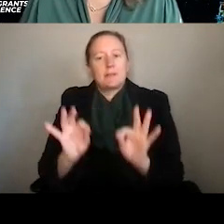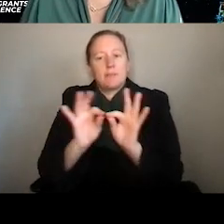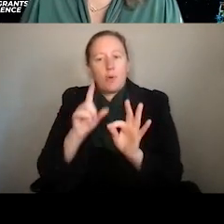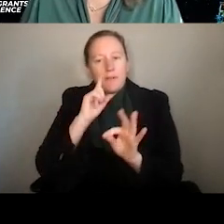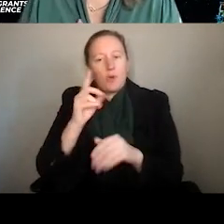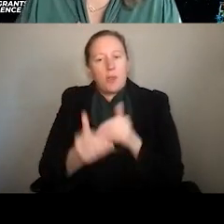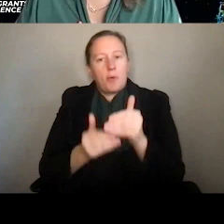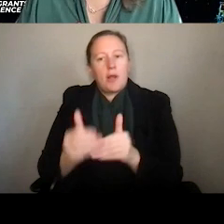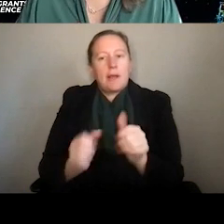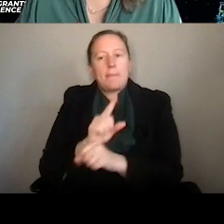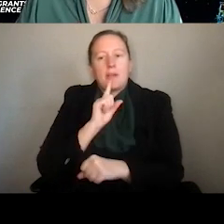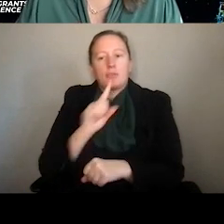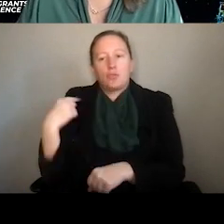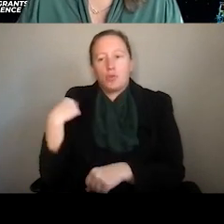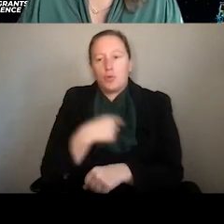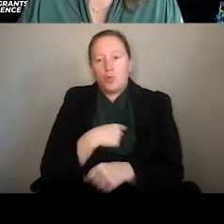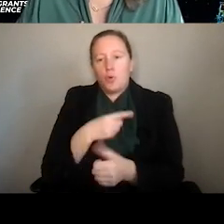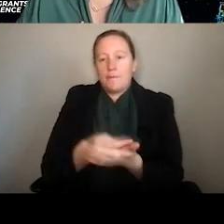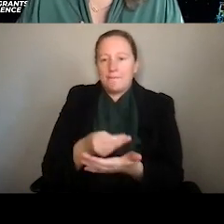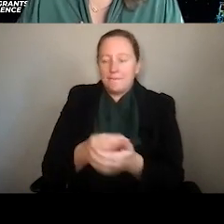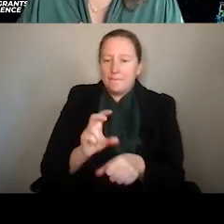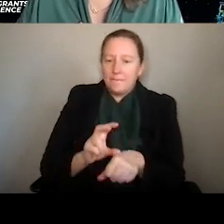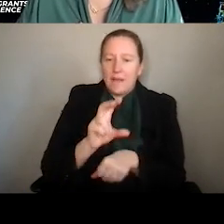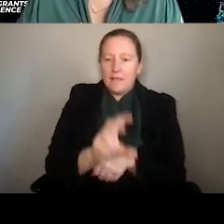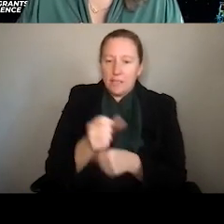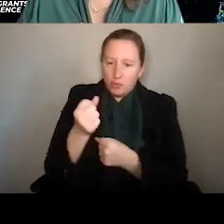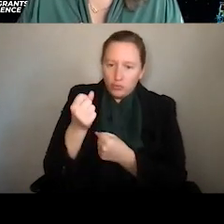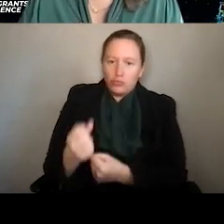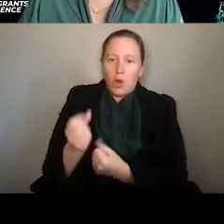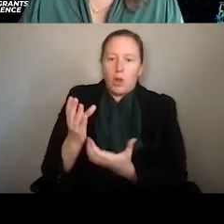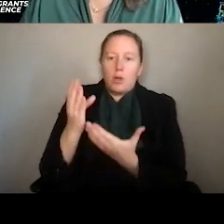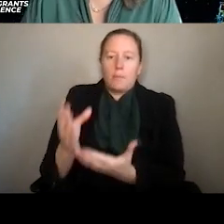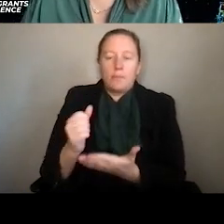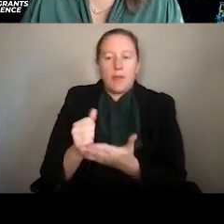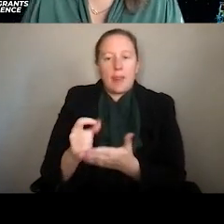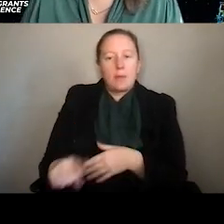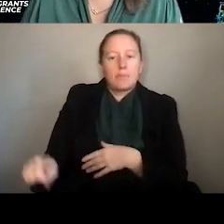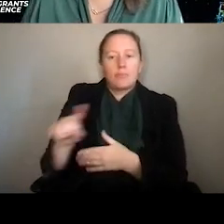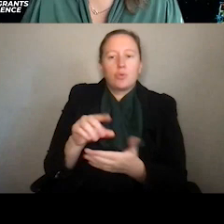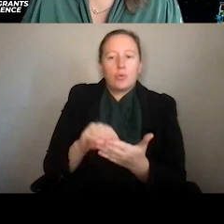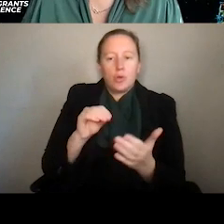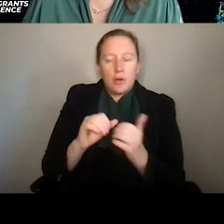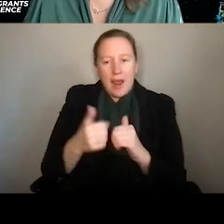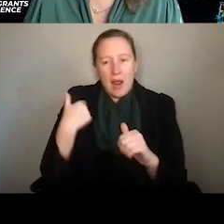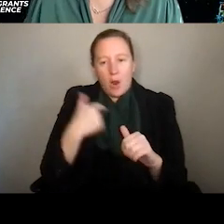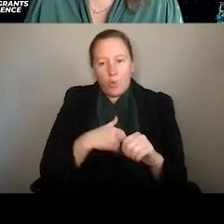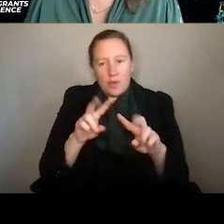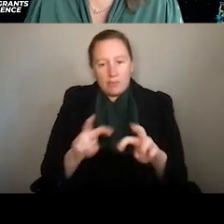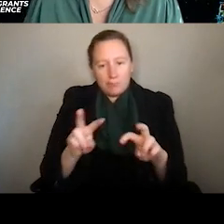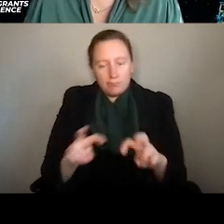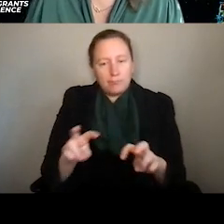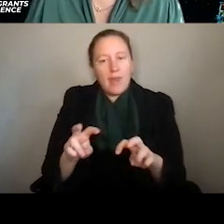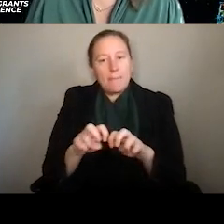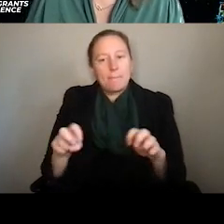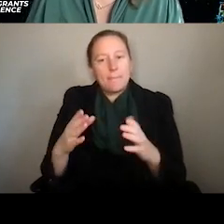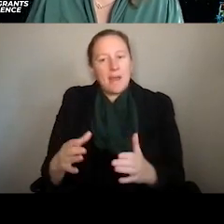process, making sure that we're funding strong proposals. But this can really also help you learn how proposals are assessed and being a panelist really gives you